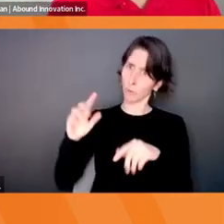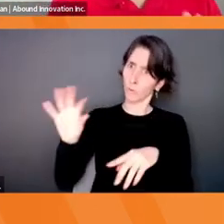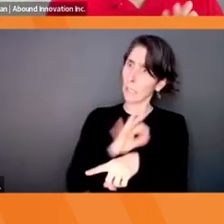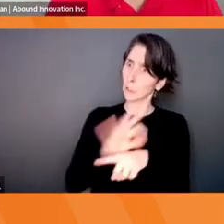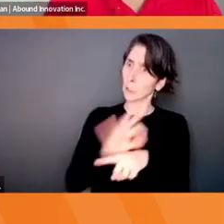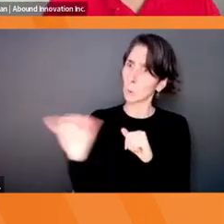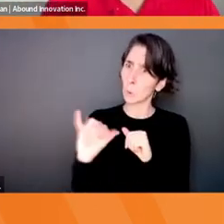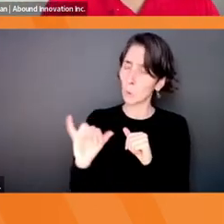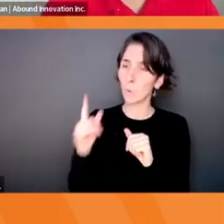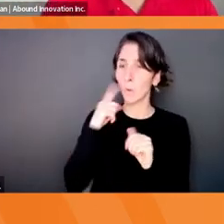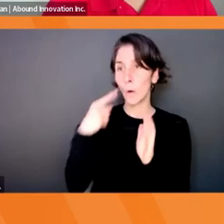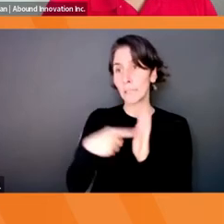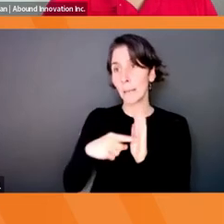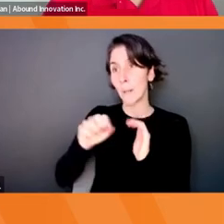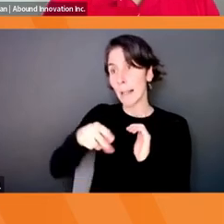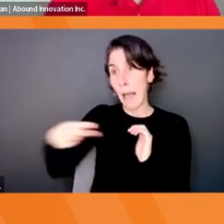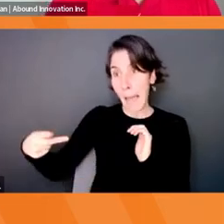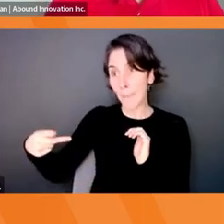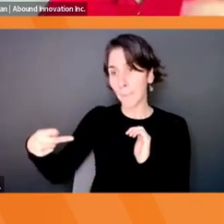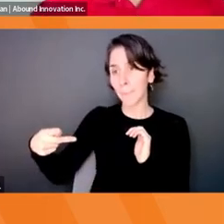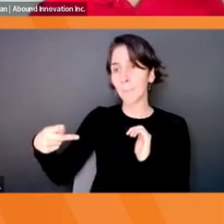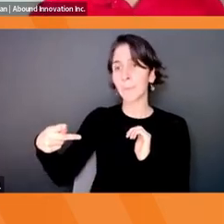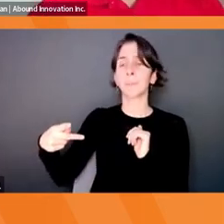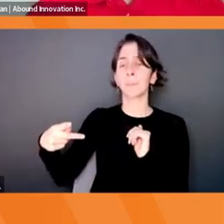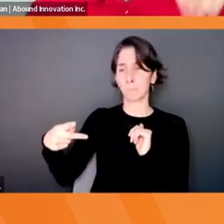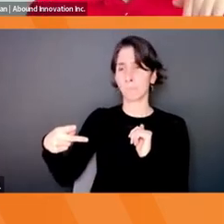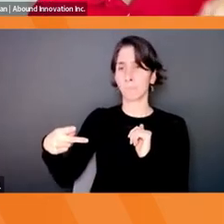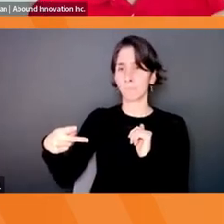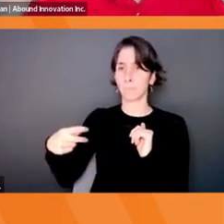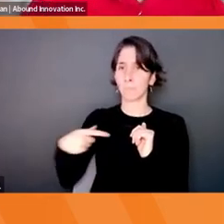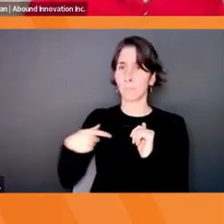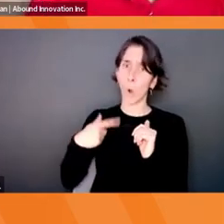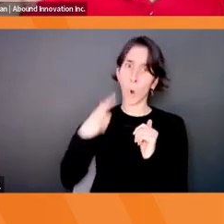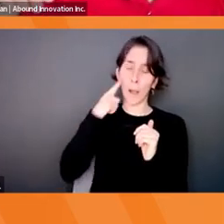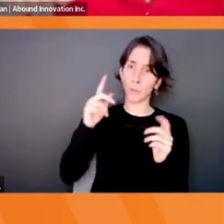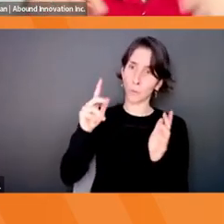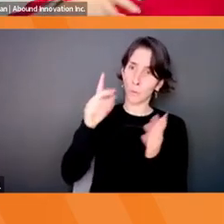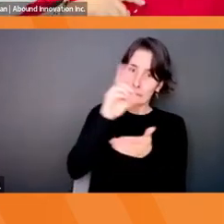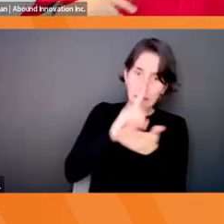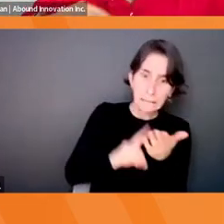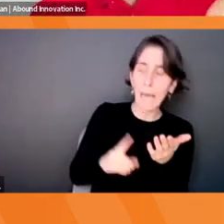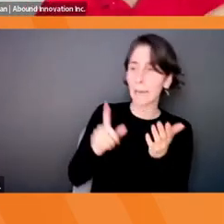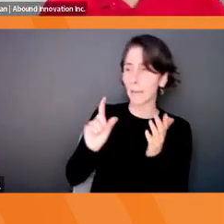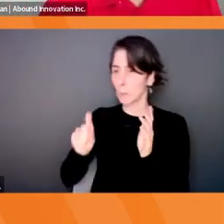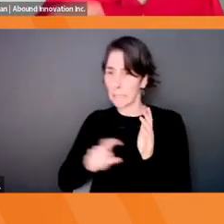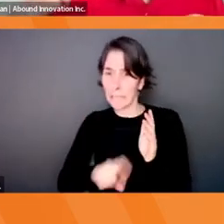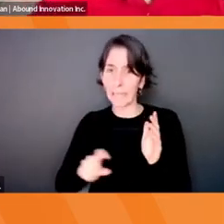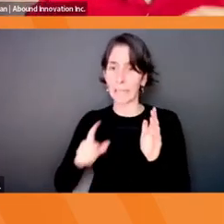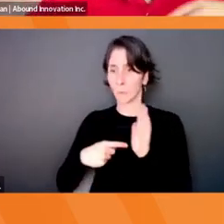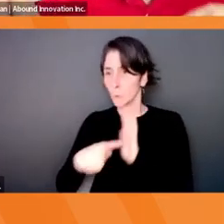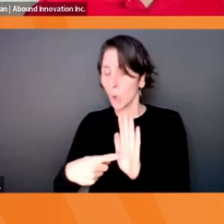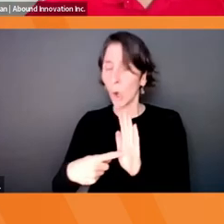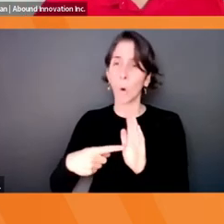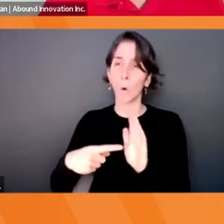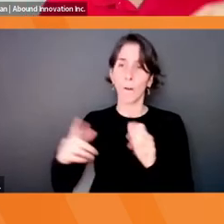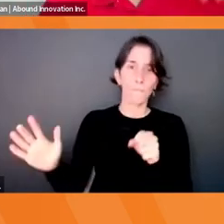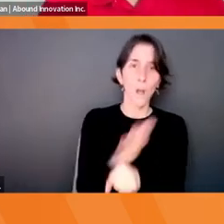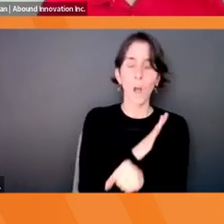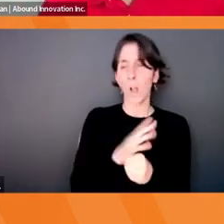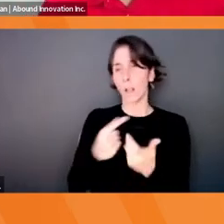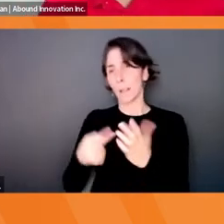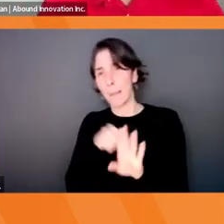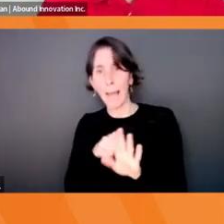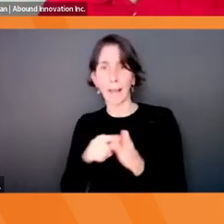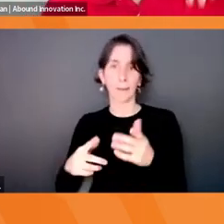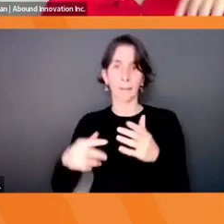designing like a mobile application, as an example, I got to the graphics, I got to be able to click stuff, and it moves me to the next screen, and then the back end's working,